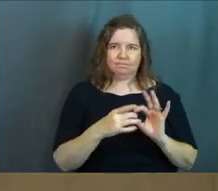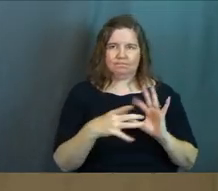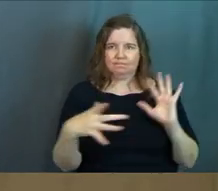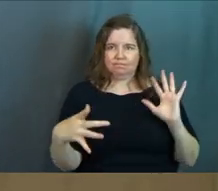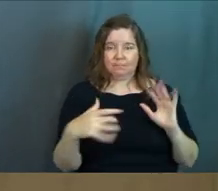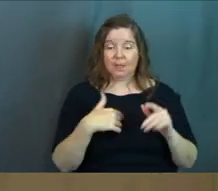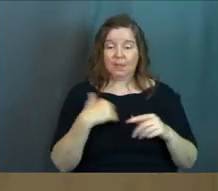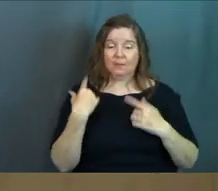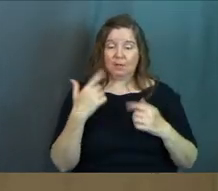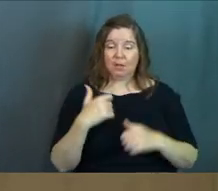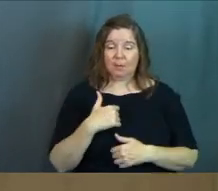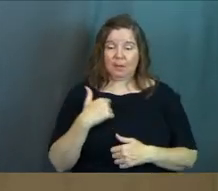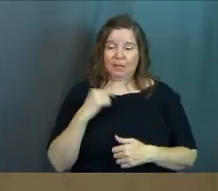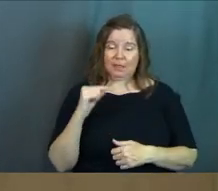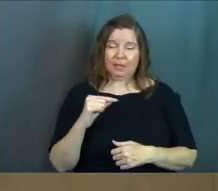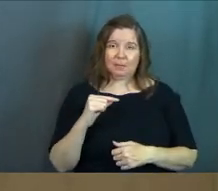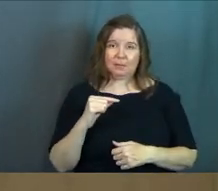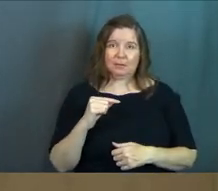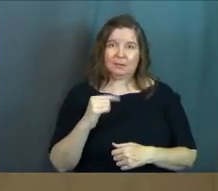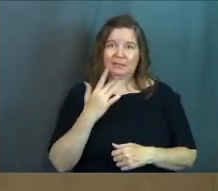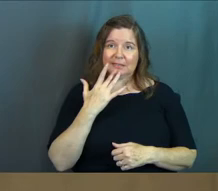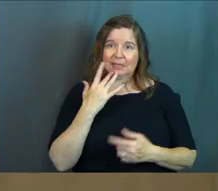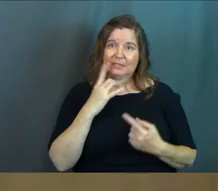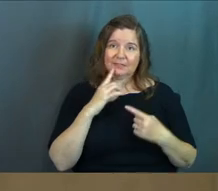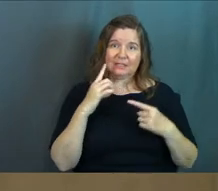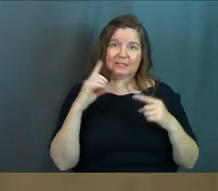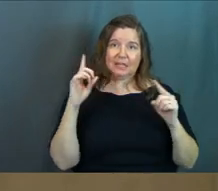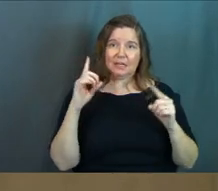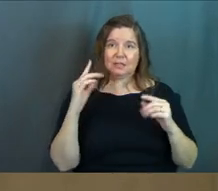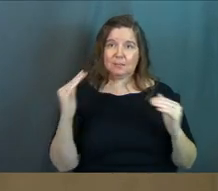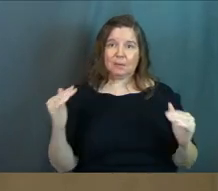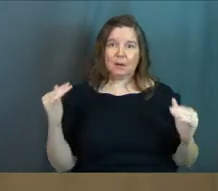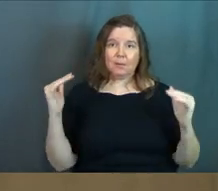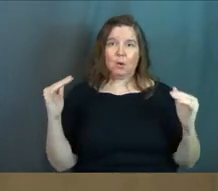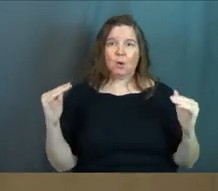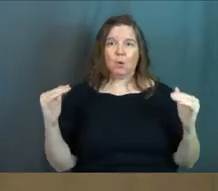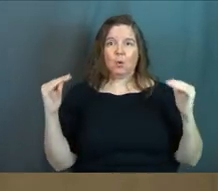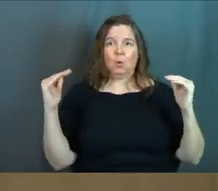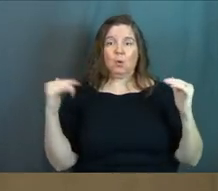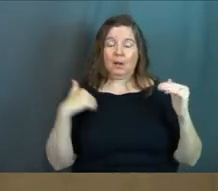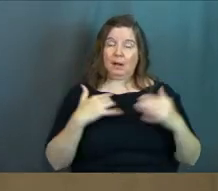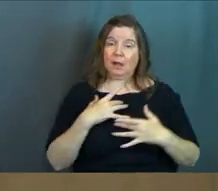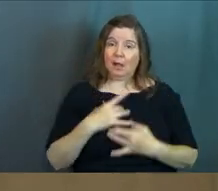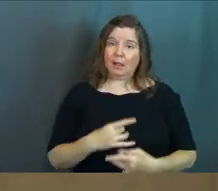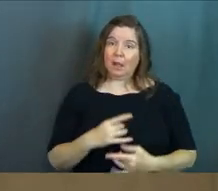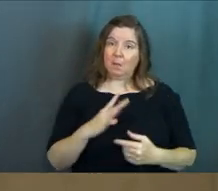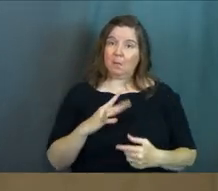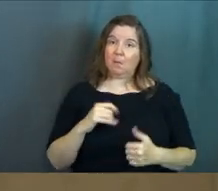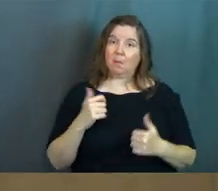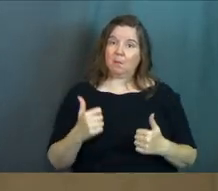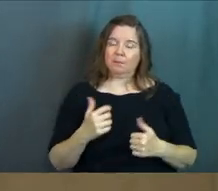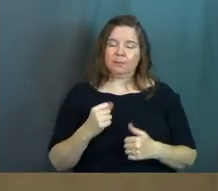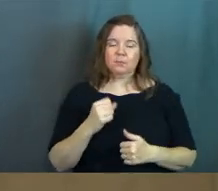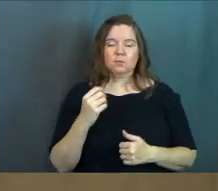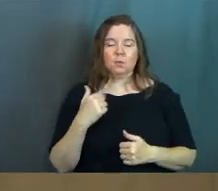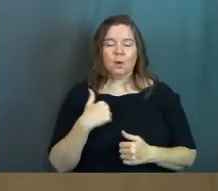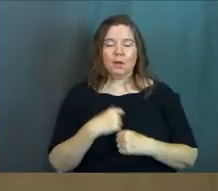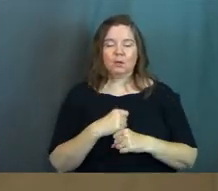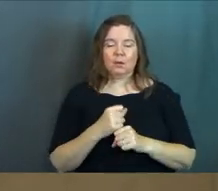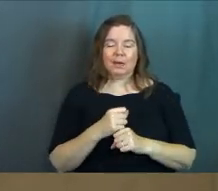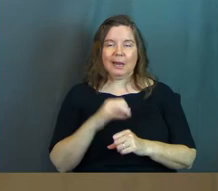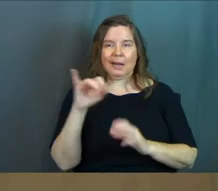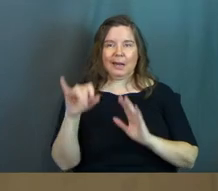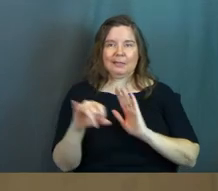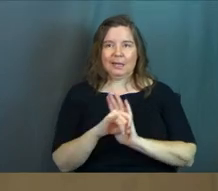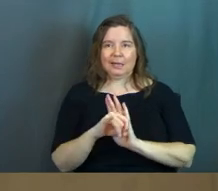in the Army, I got a little bit of taste of success, promoted, and I liked it. And so I created